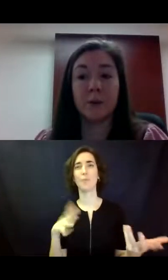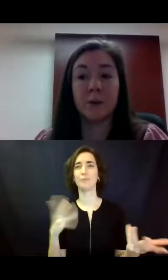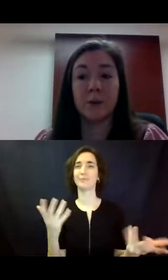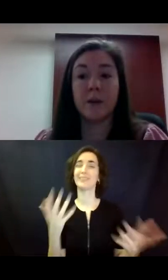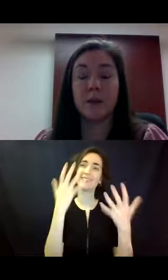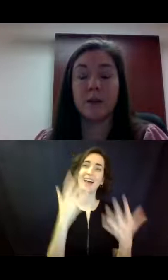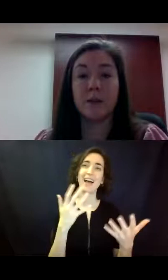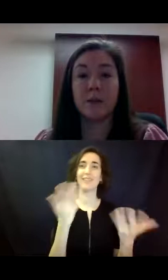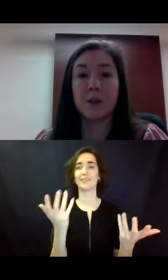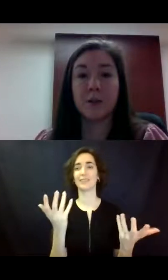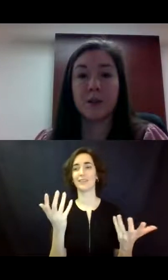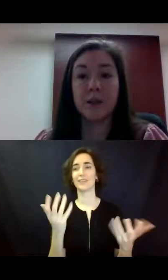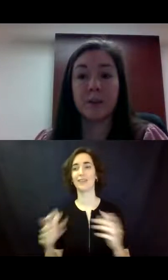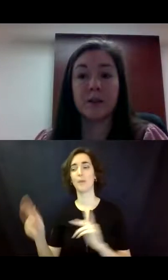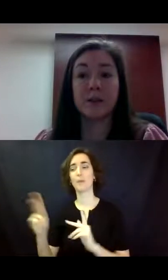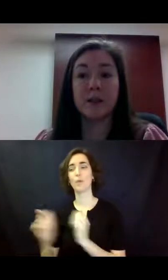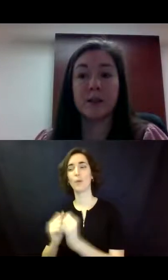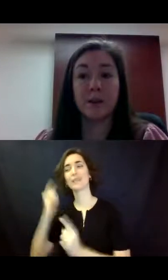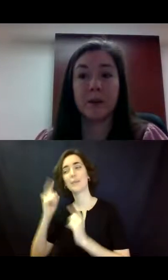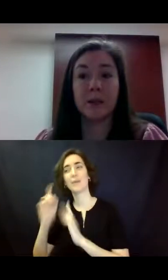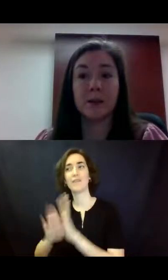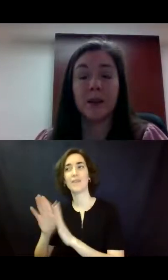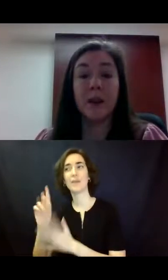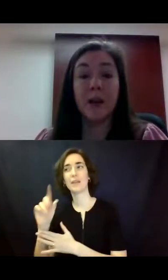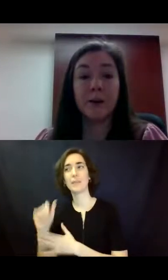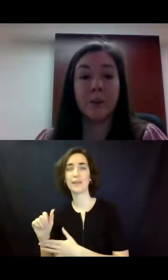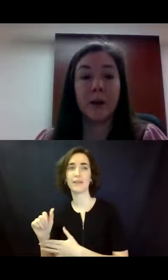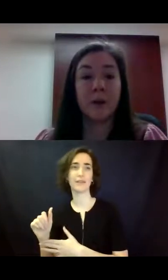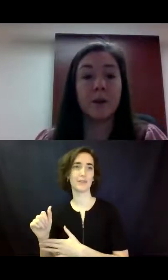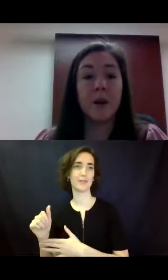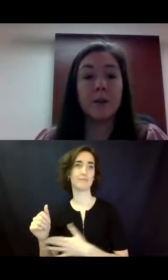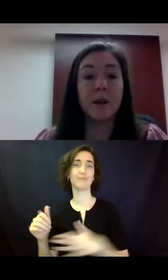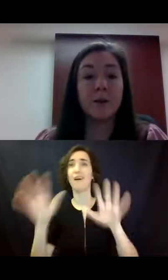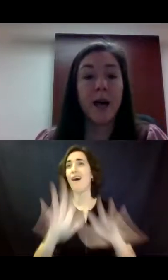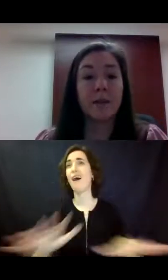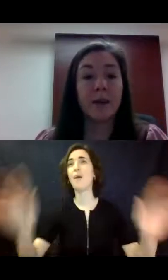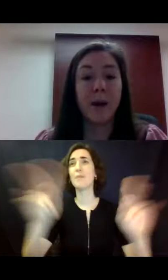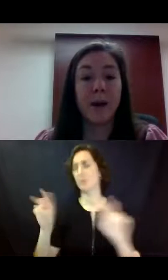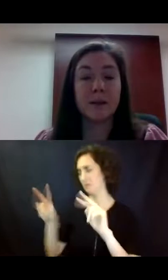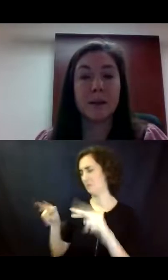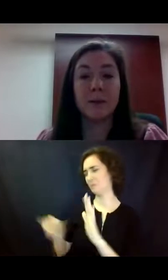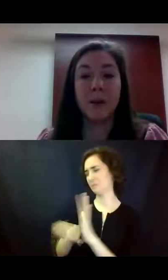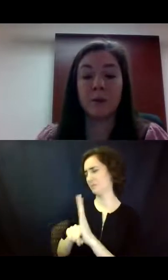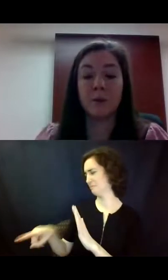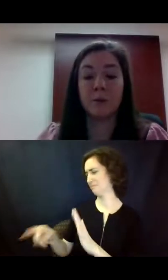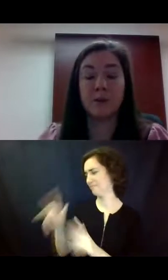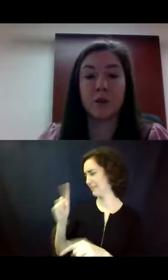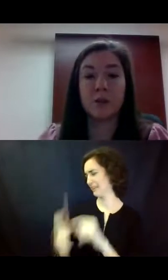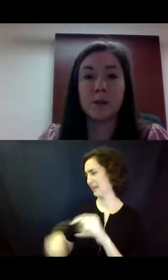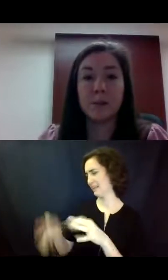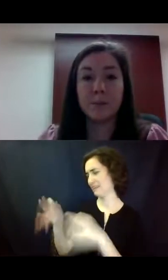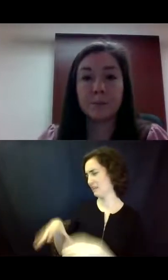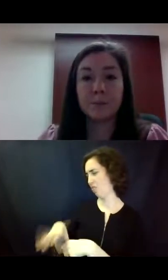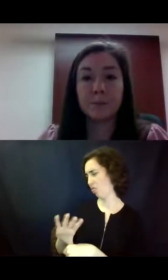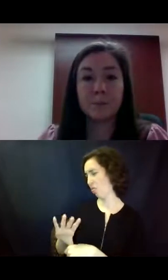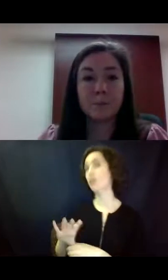individuals with intellectual and developmental disabilities everywhere that they lack the capacity to make their own decisions.